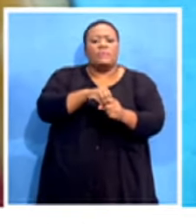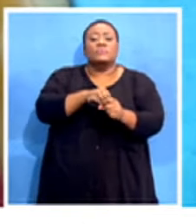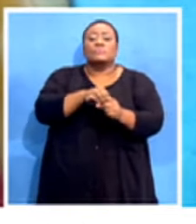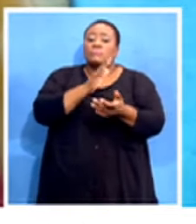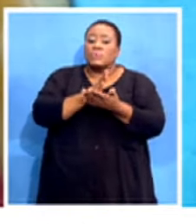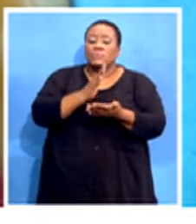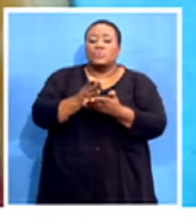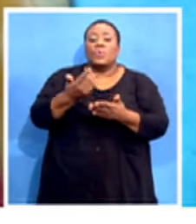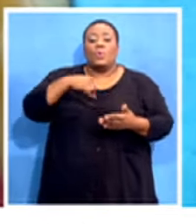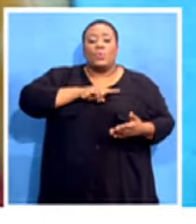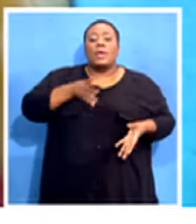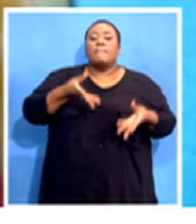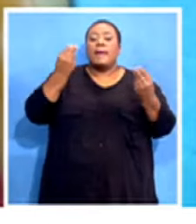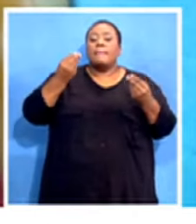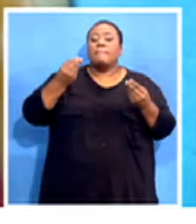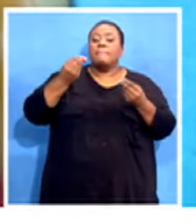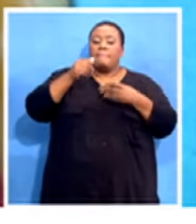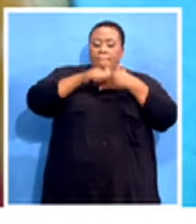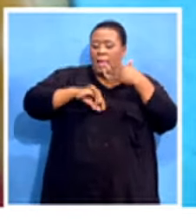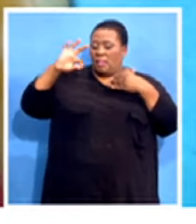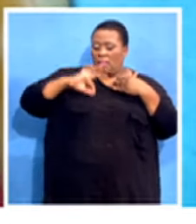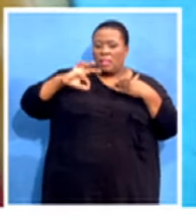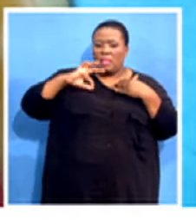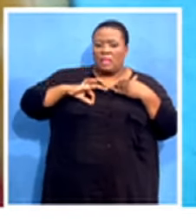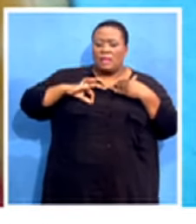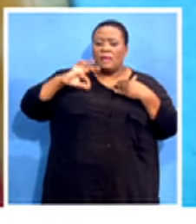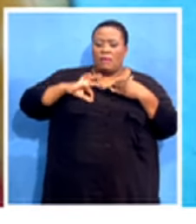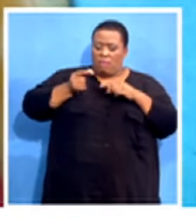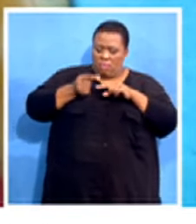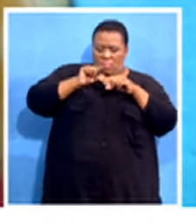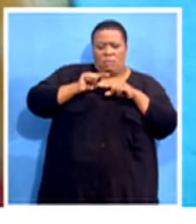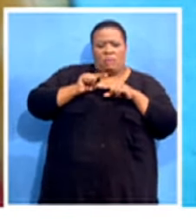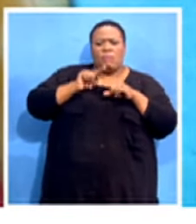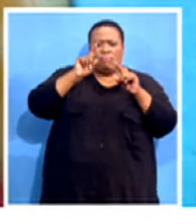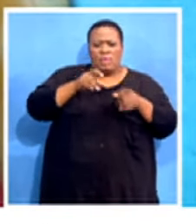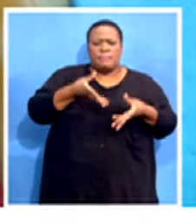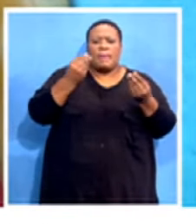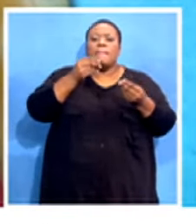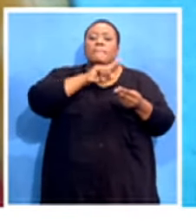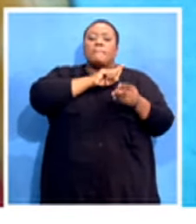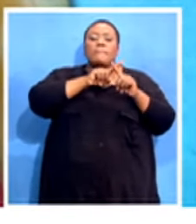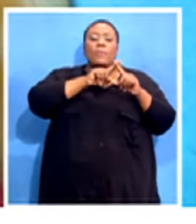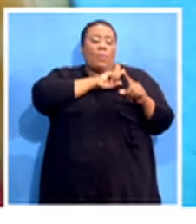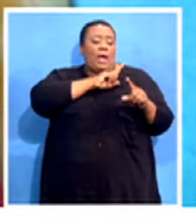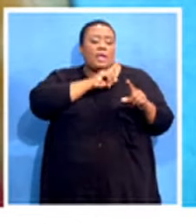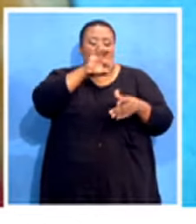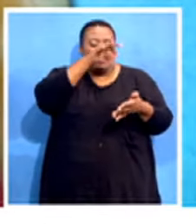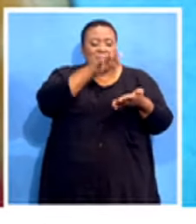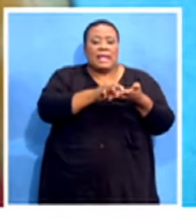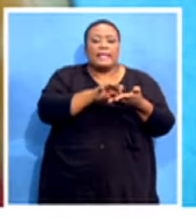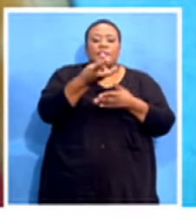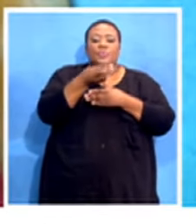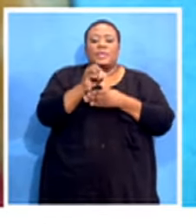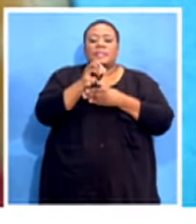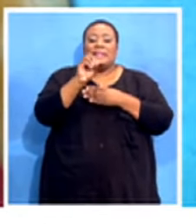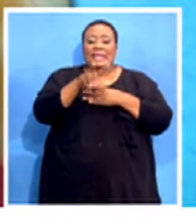increase that we are due to have received in April this year, which we signed as an agreement in 2018 on Resolution 1 of 2018,